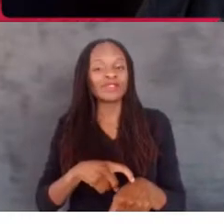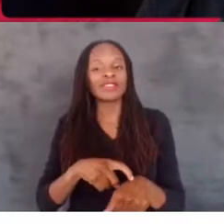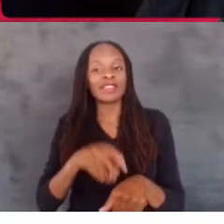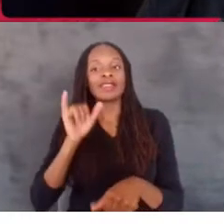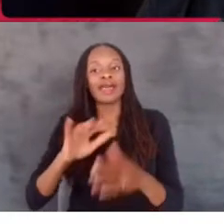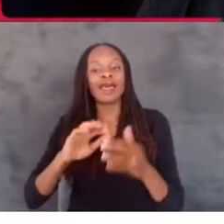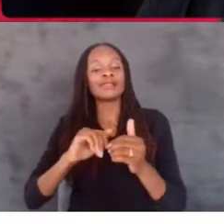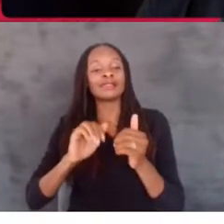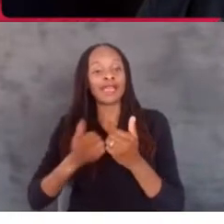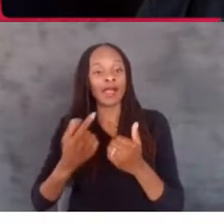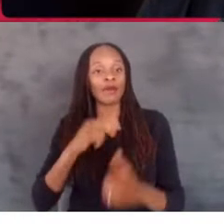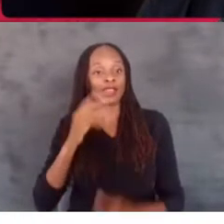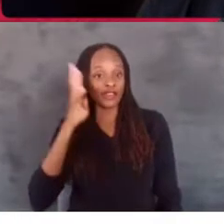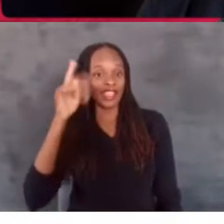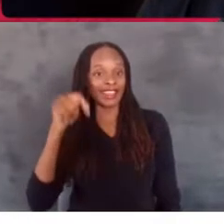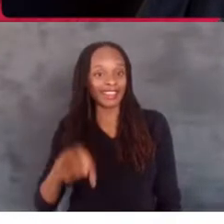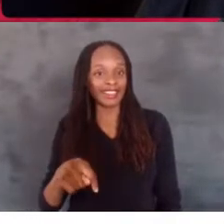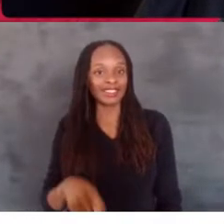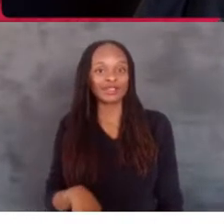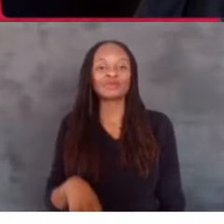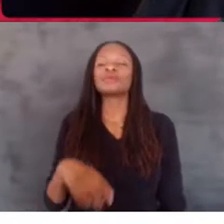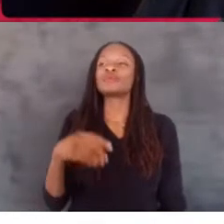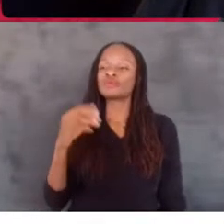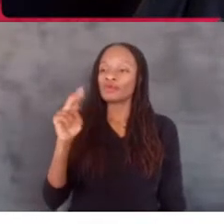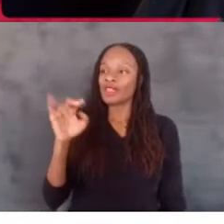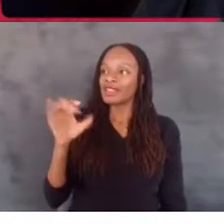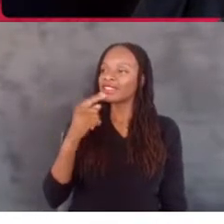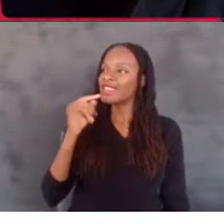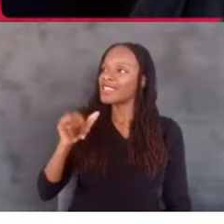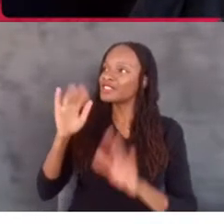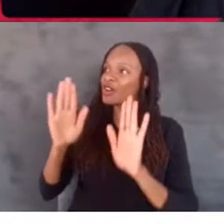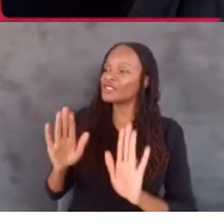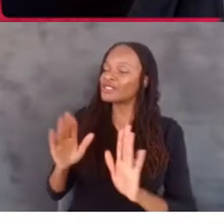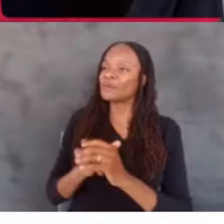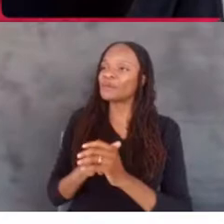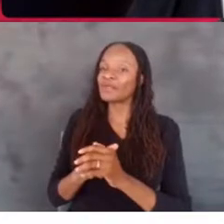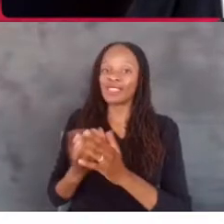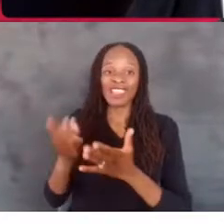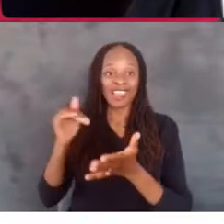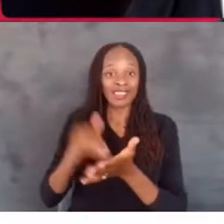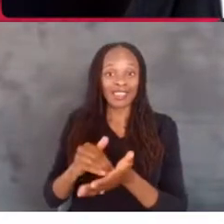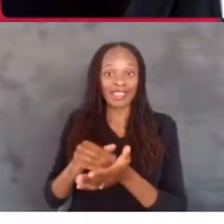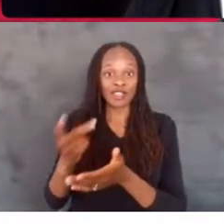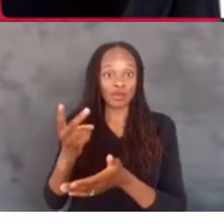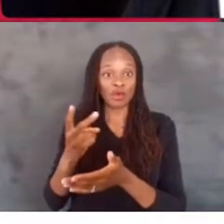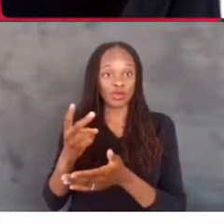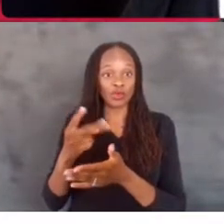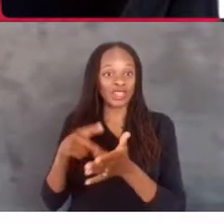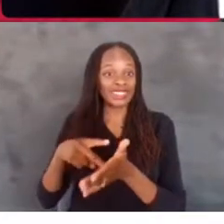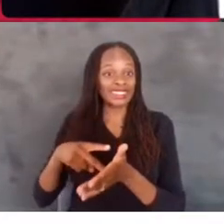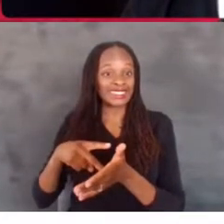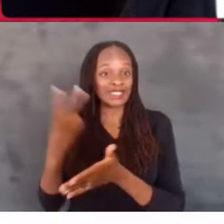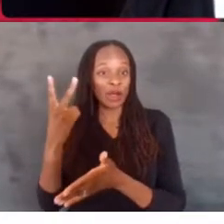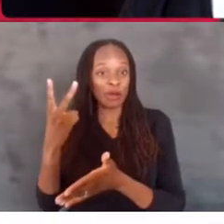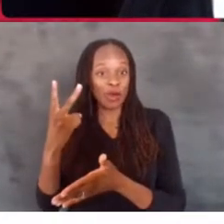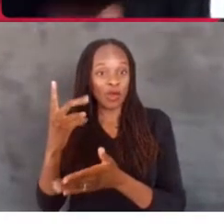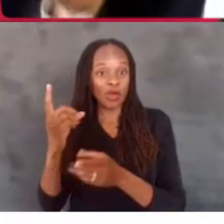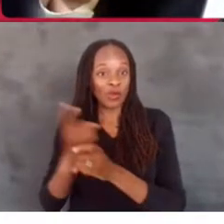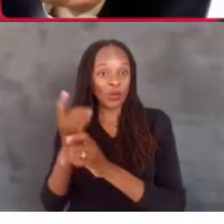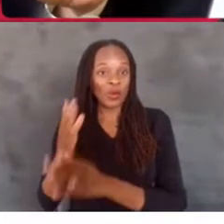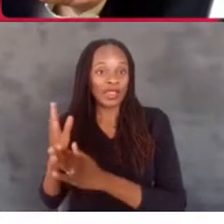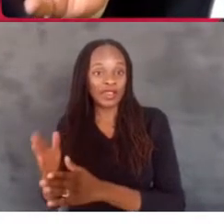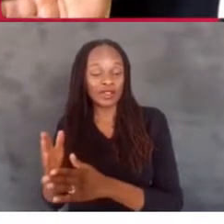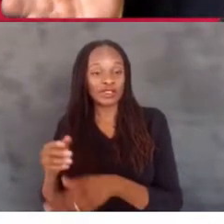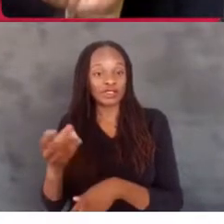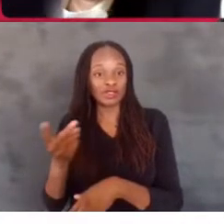created this. That's awesome. And you're getting, you you guys were double winners. I'd also like to point out, you're a